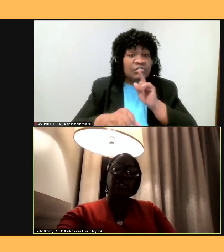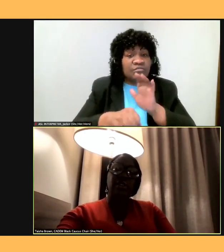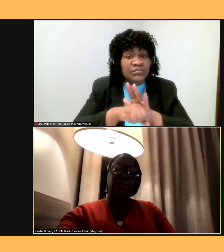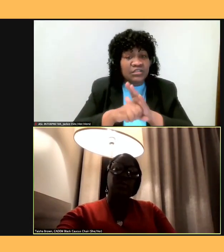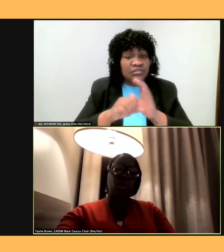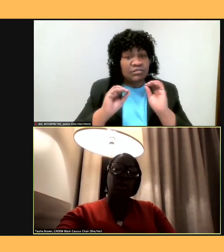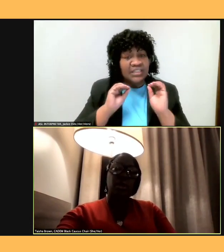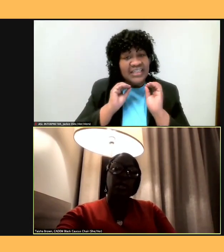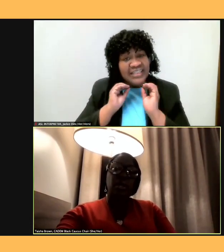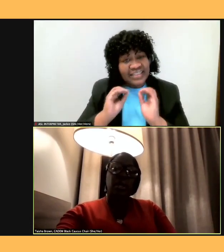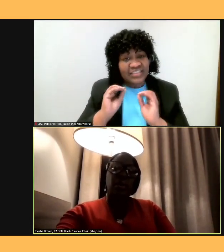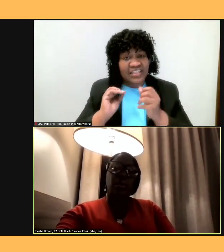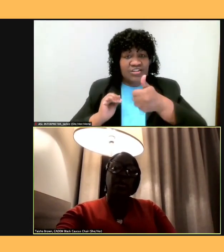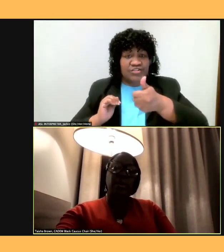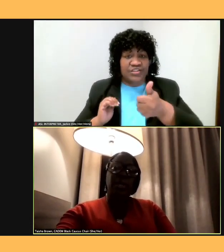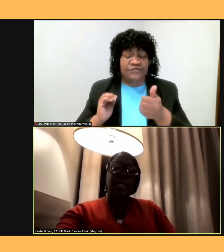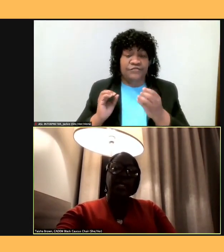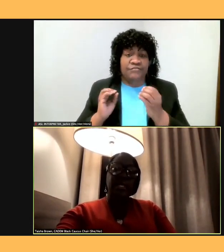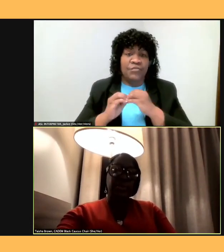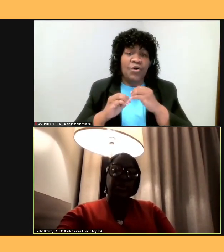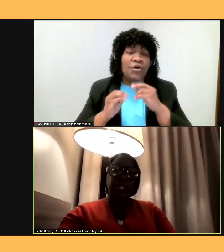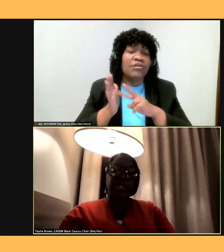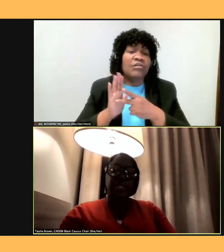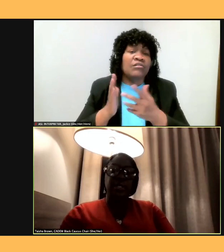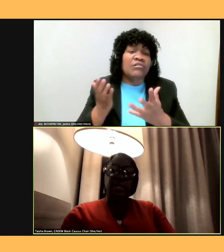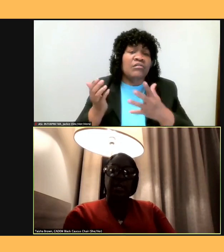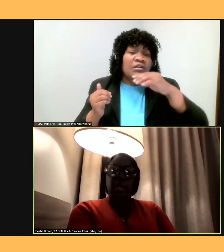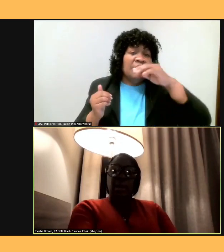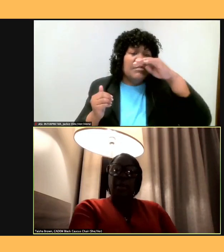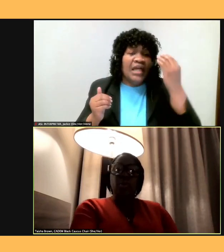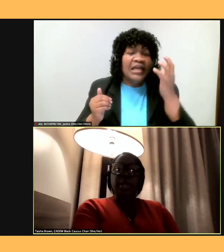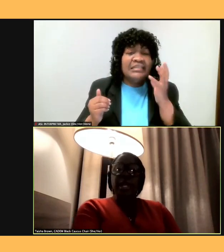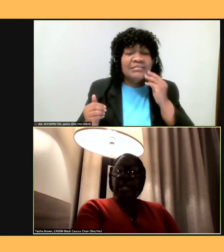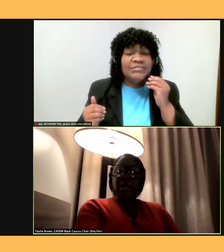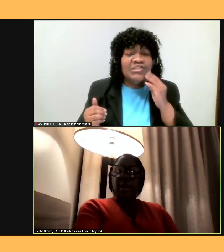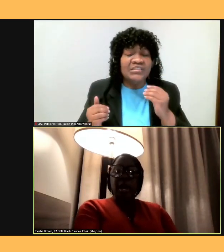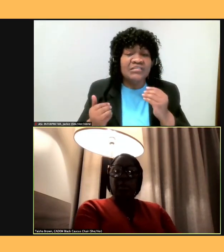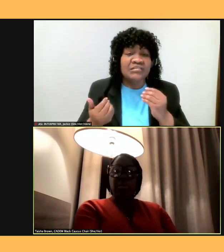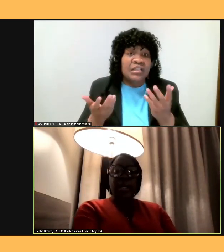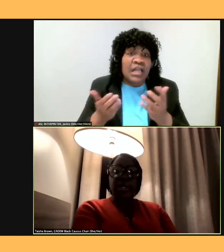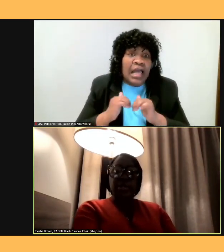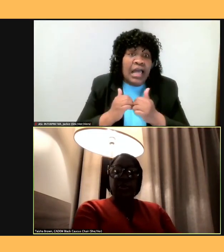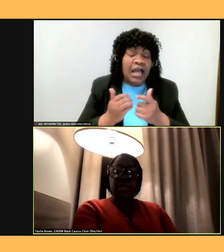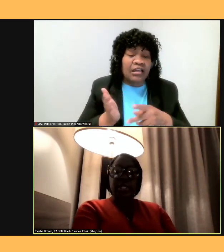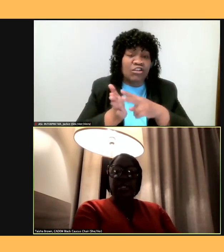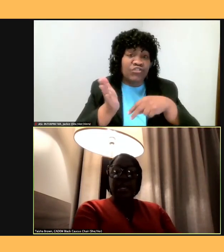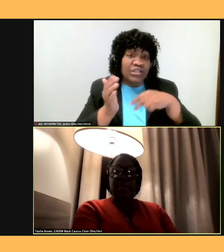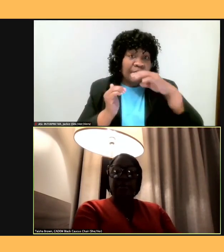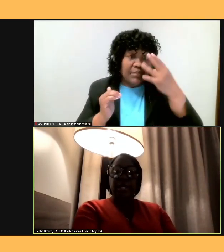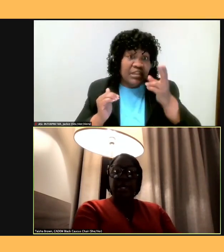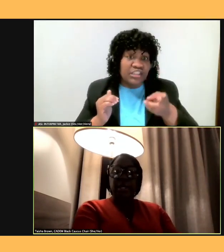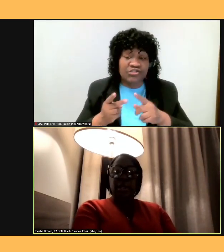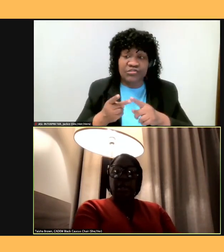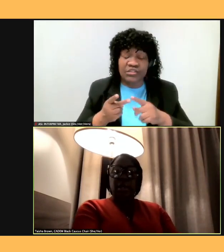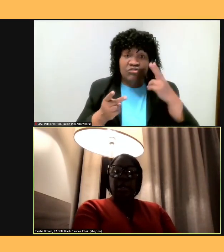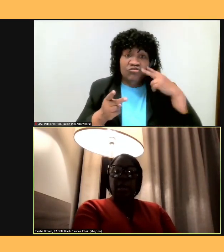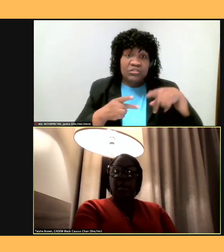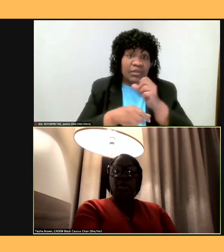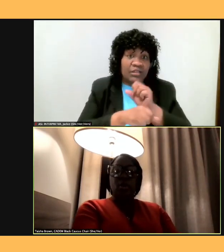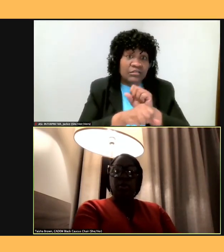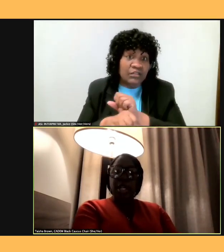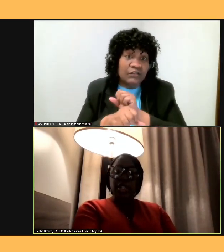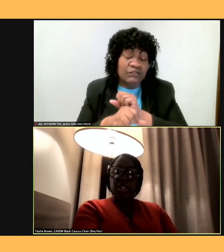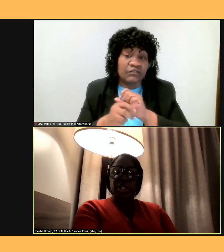about the Black experience by reading about Black history and slavery, about oppression,